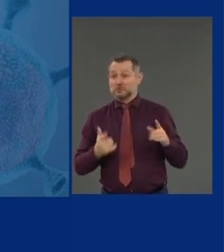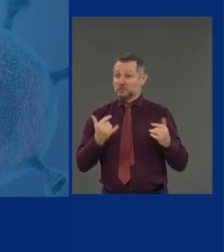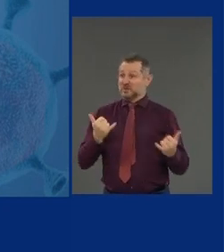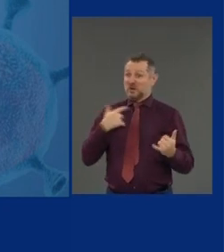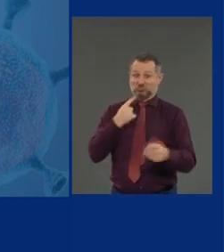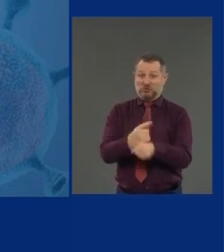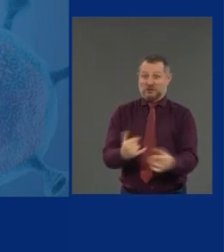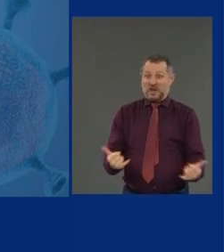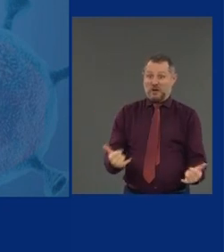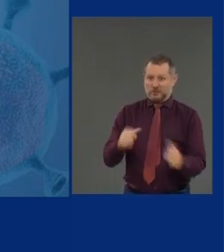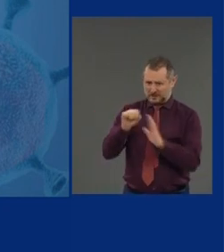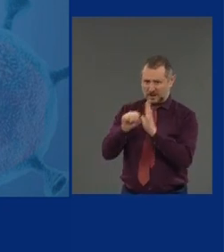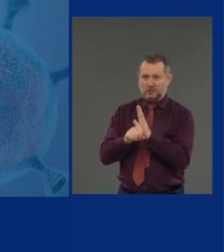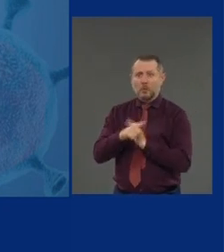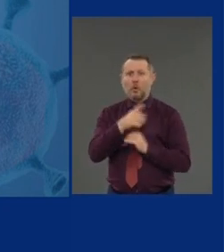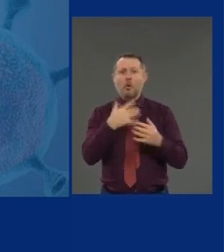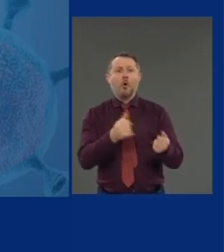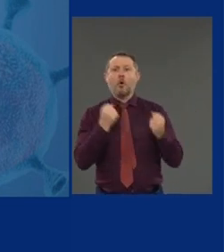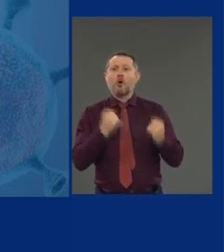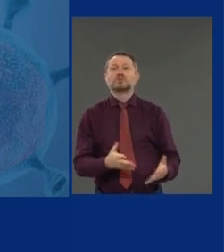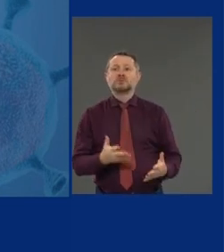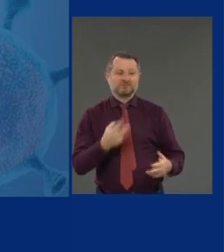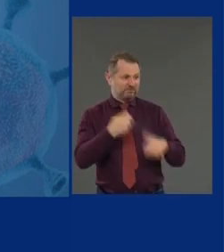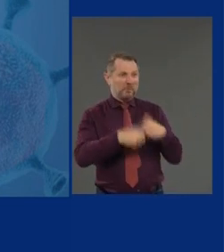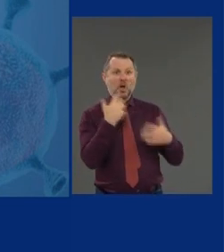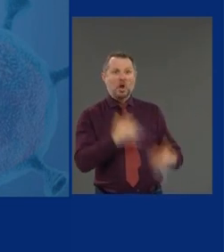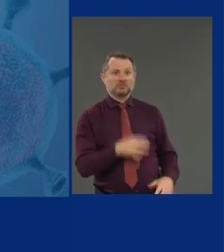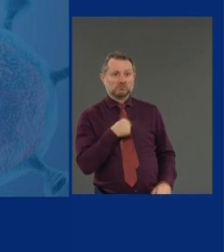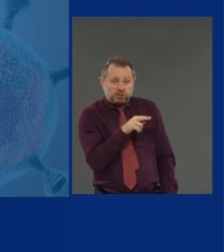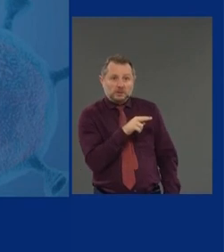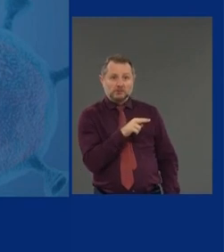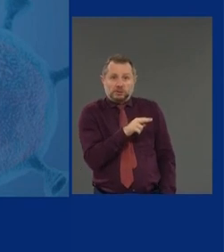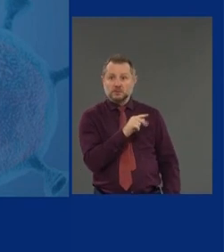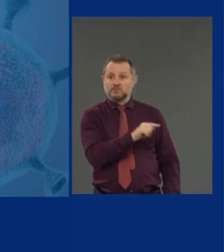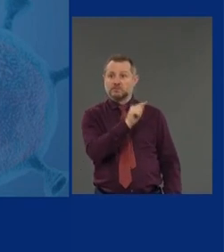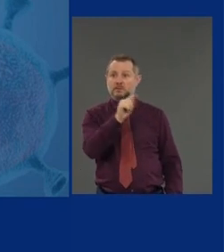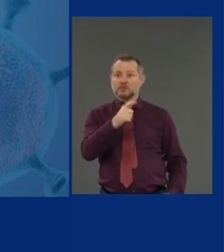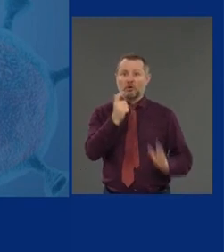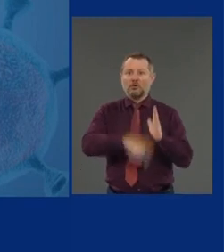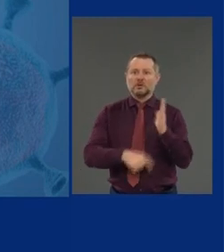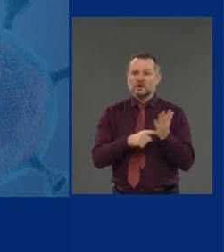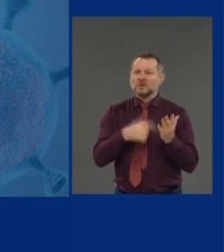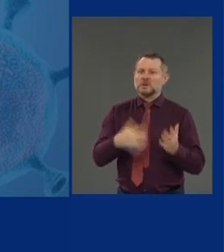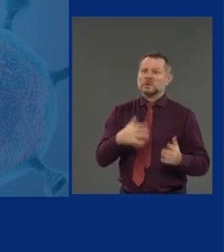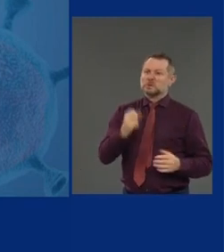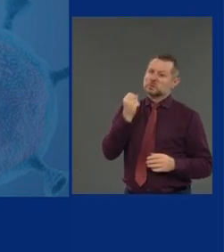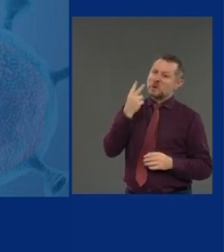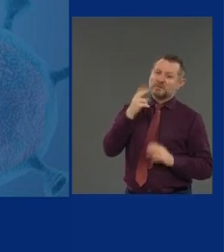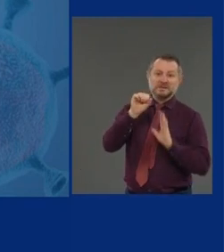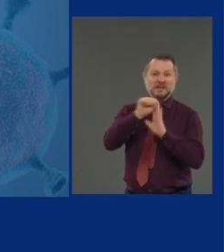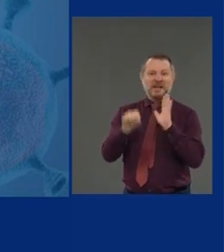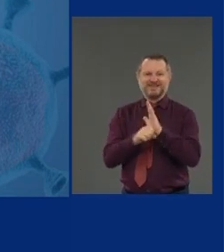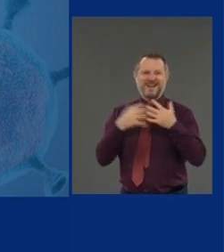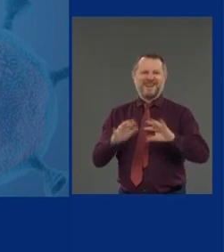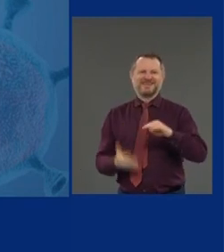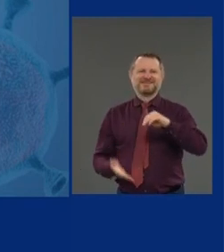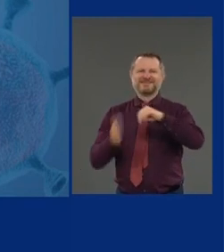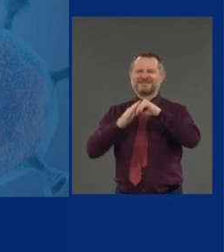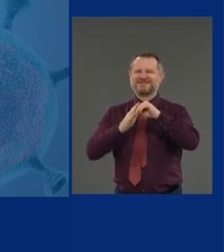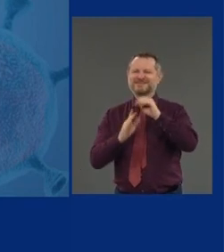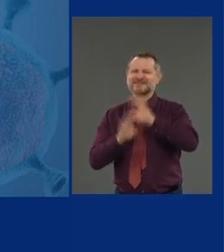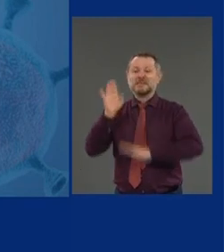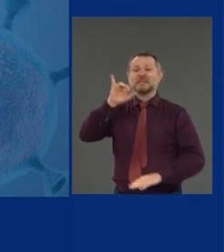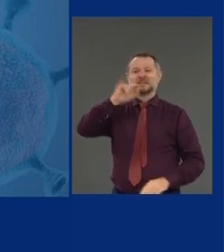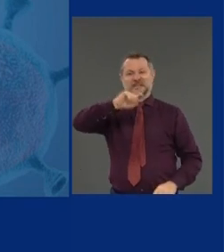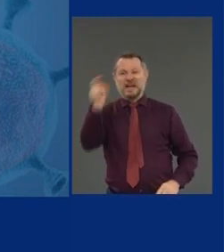Newspapers will tell you more than a dozen states are now seeing increases. Texas, 36% increase since